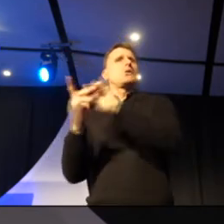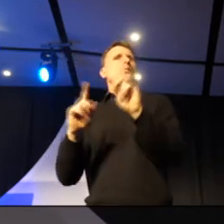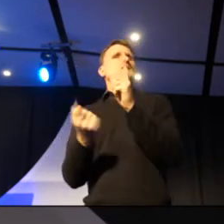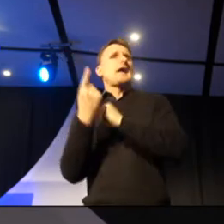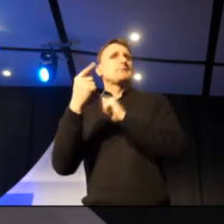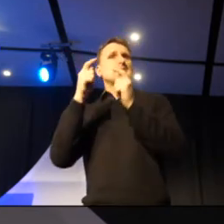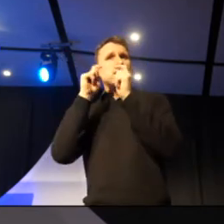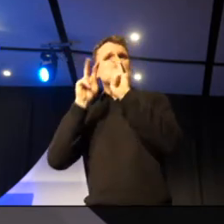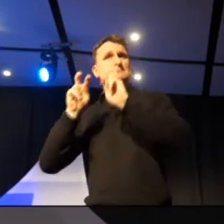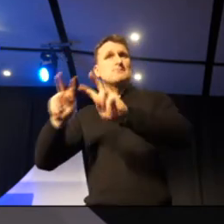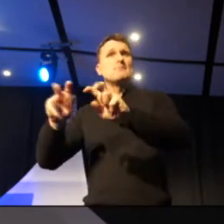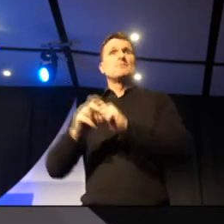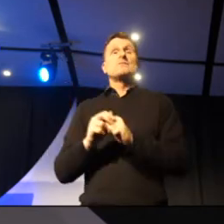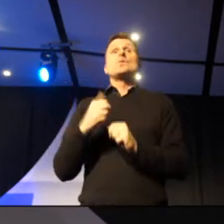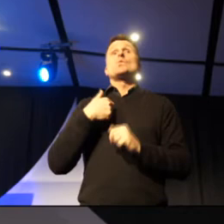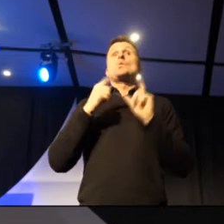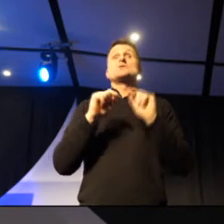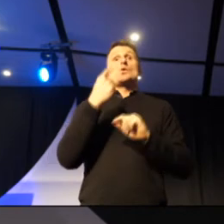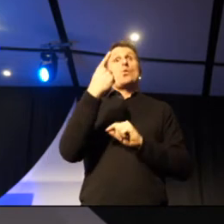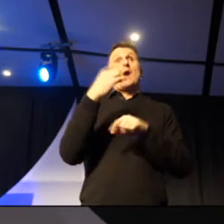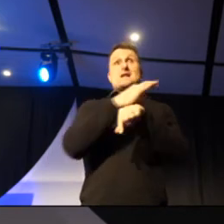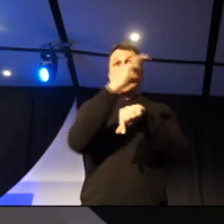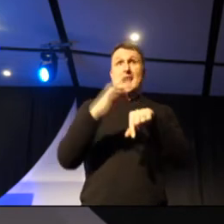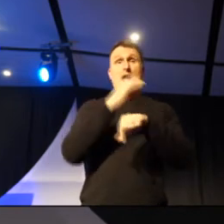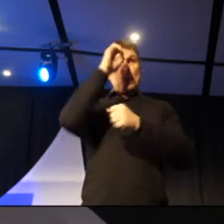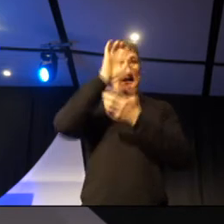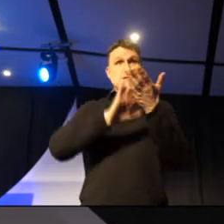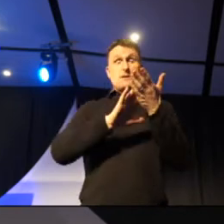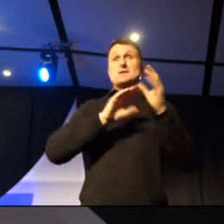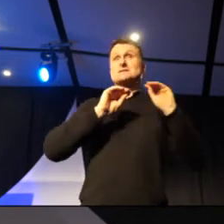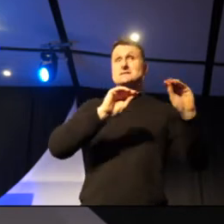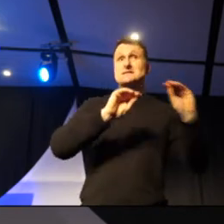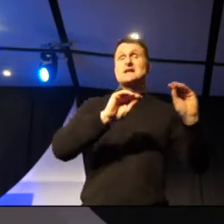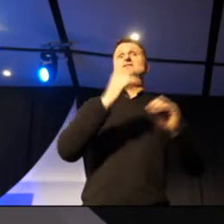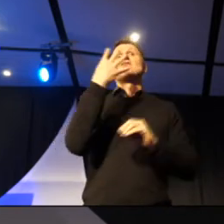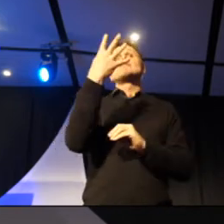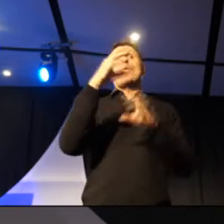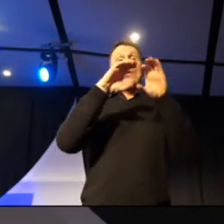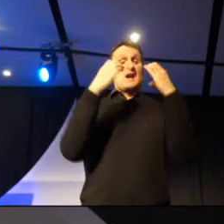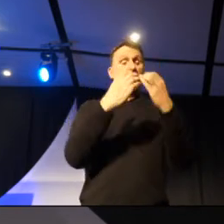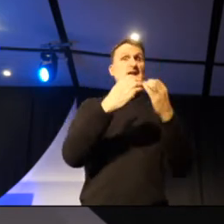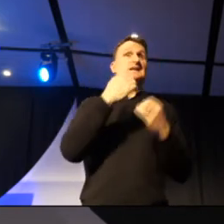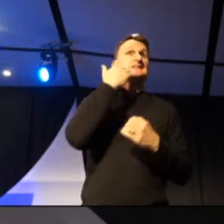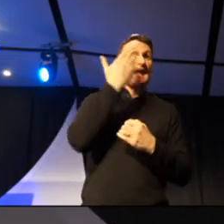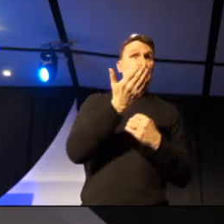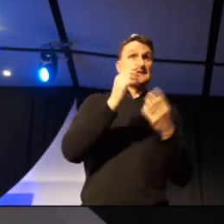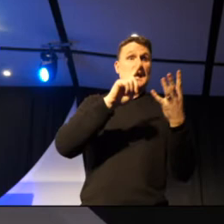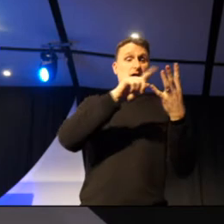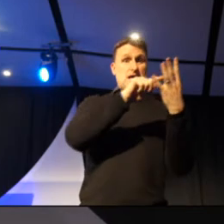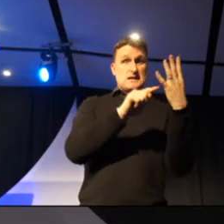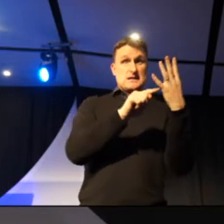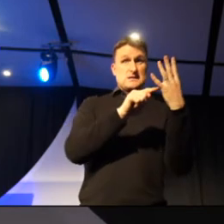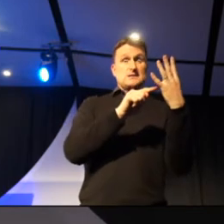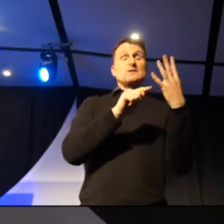So our one hour experience that we come into classes, we teach four classes a day. And it's run kind of with having the